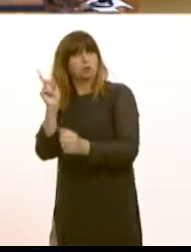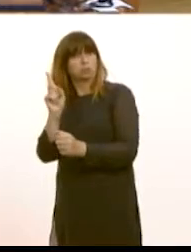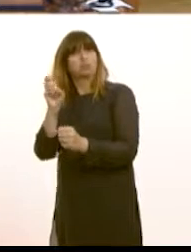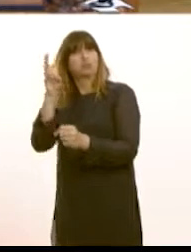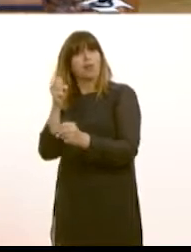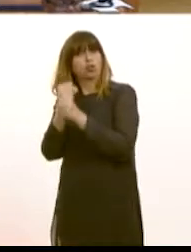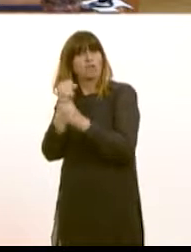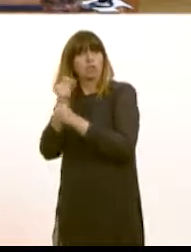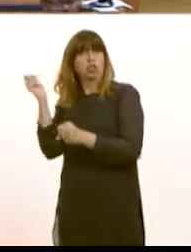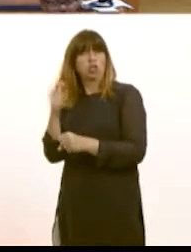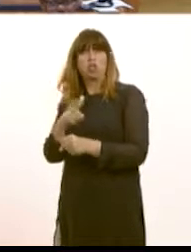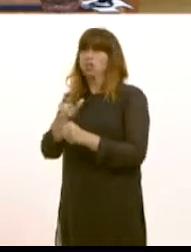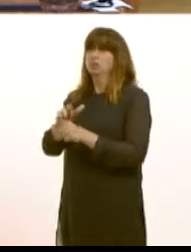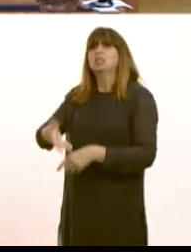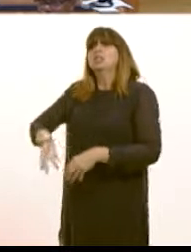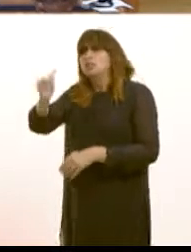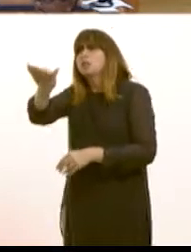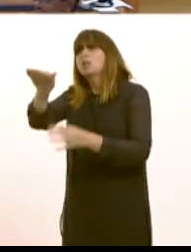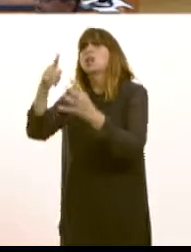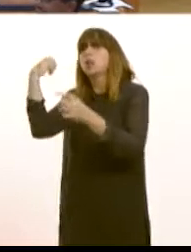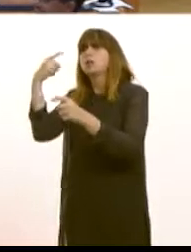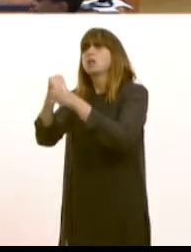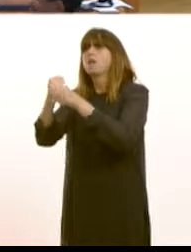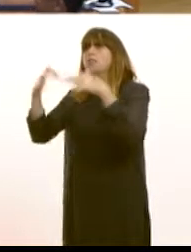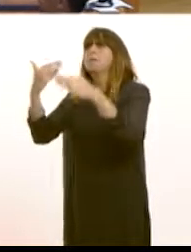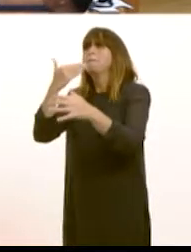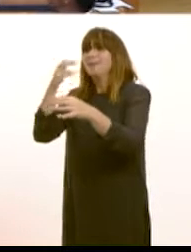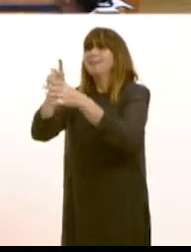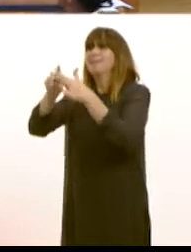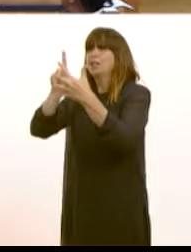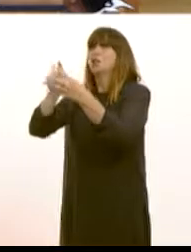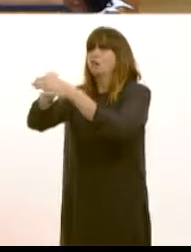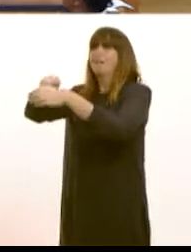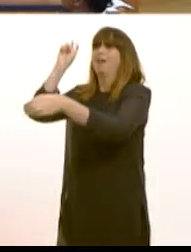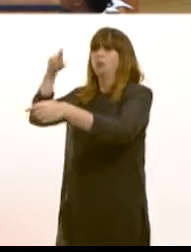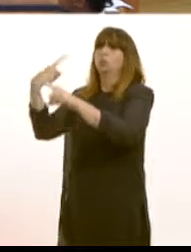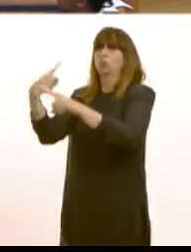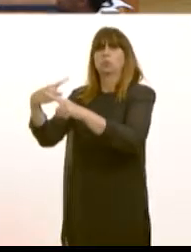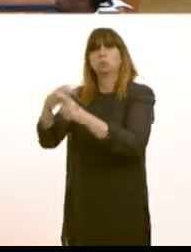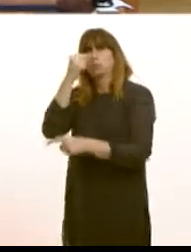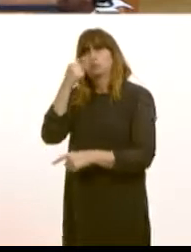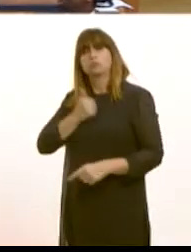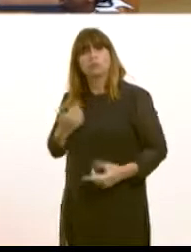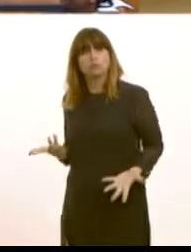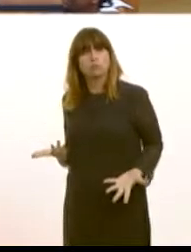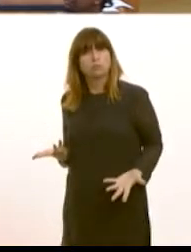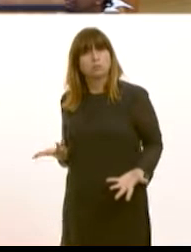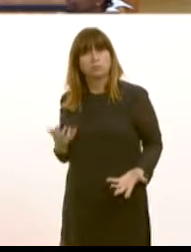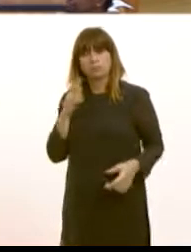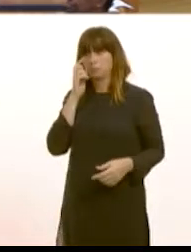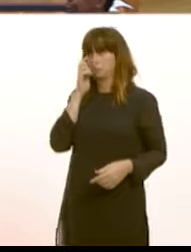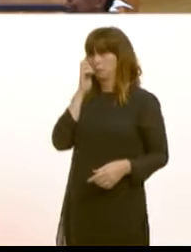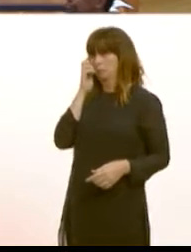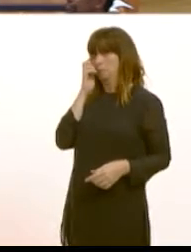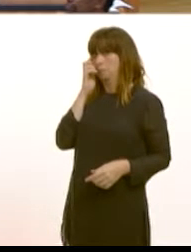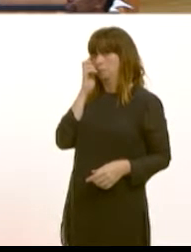is to press the UK Government to complete the Brexit process as soon as possible. The biggest threat in the steel industry